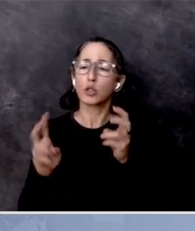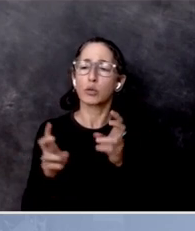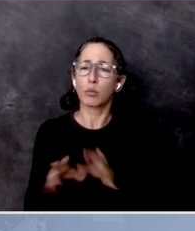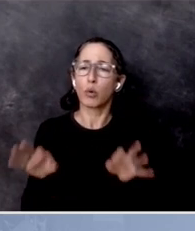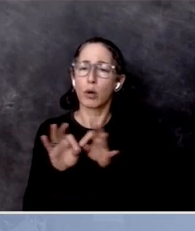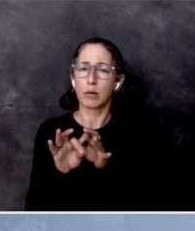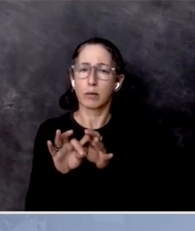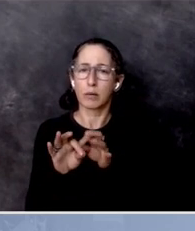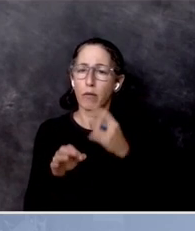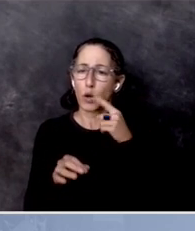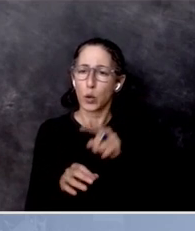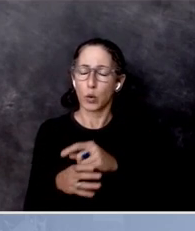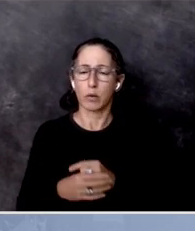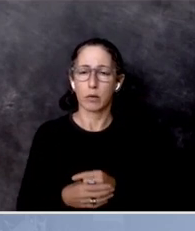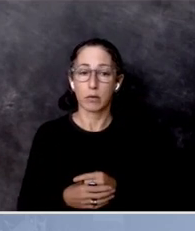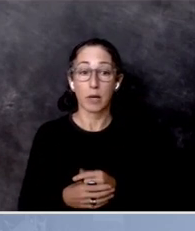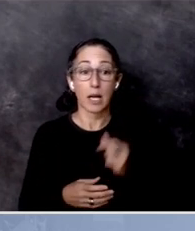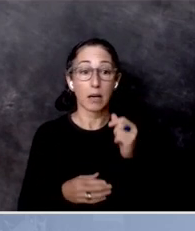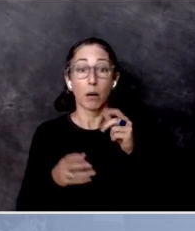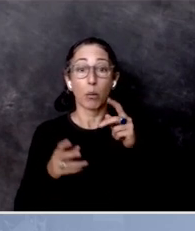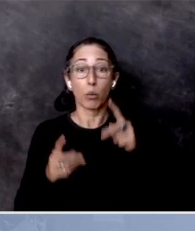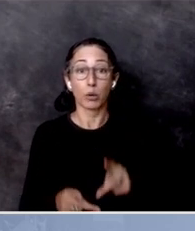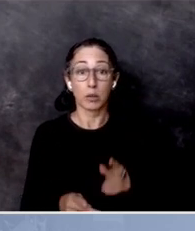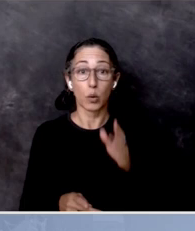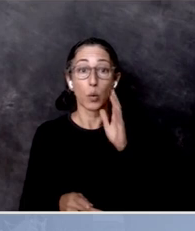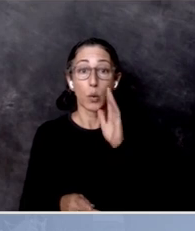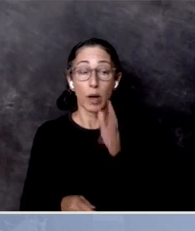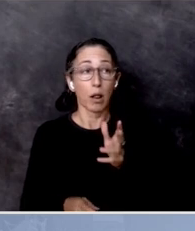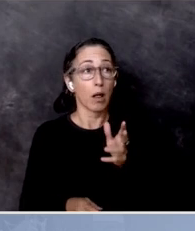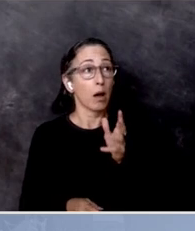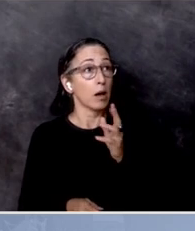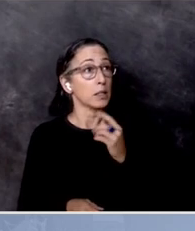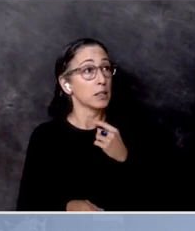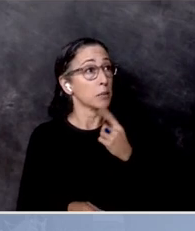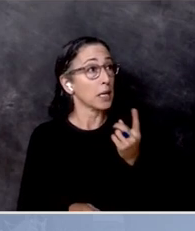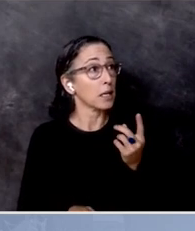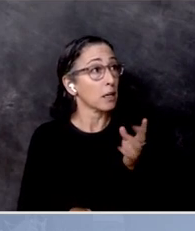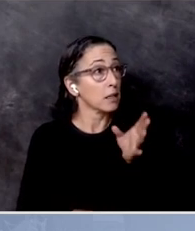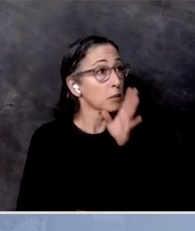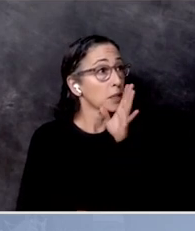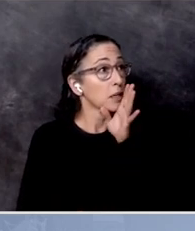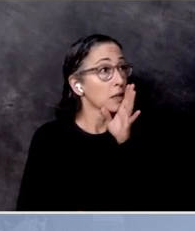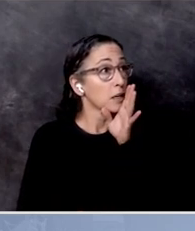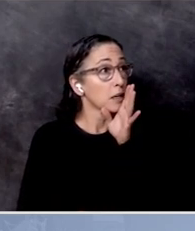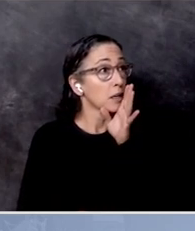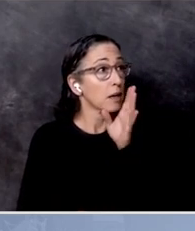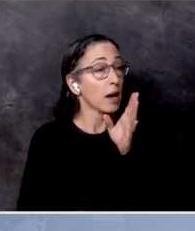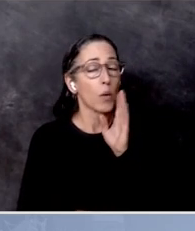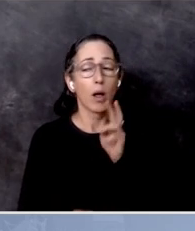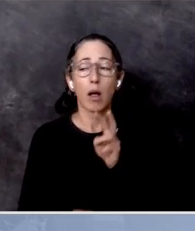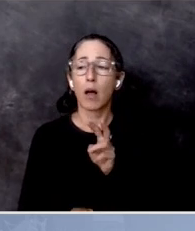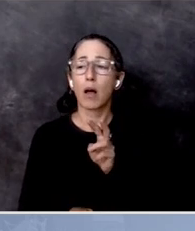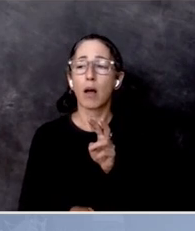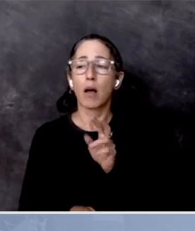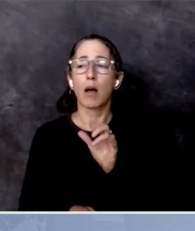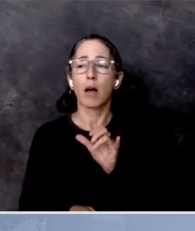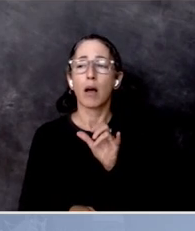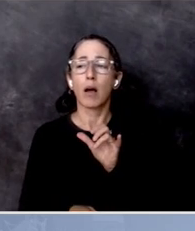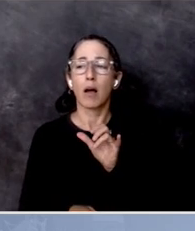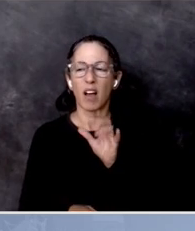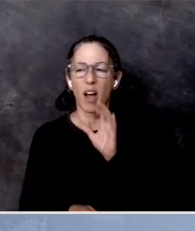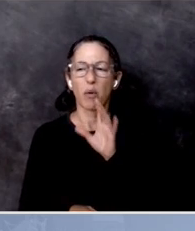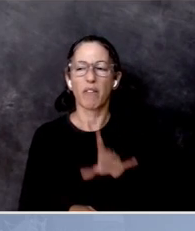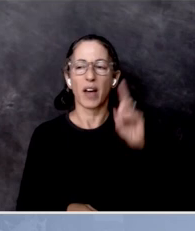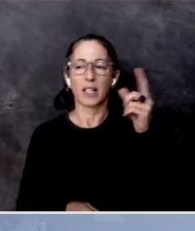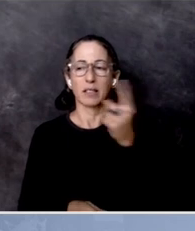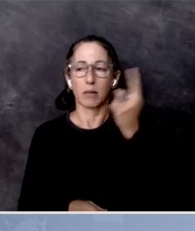And as soon as they say anything, I guarantee you I can find something about that issue that's going to be impacted by